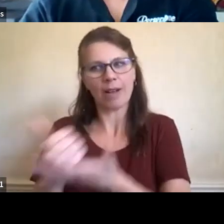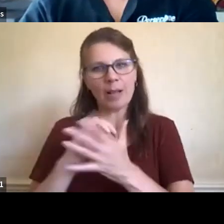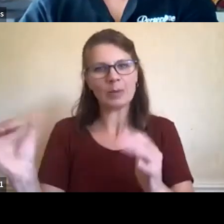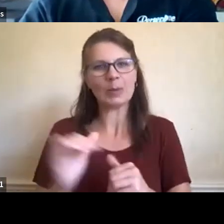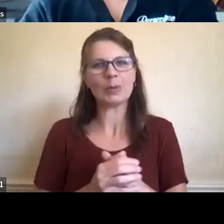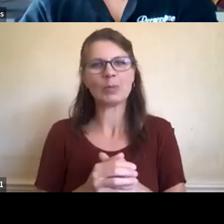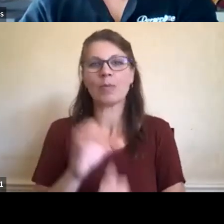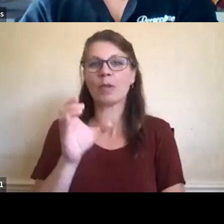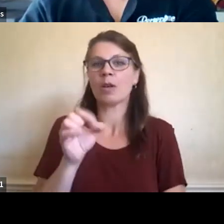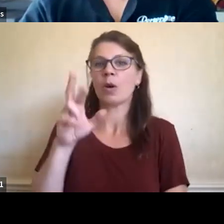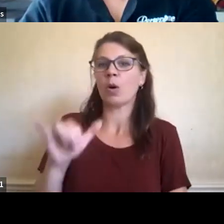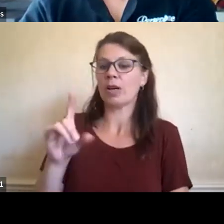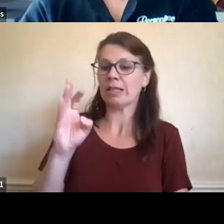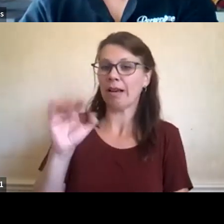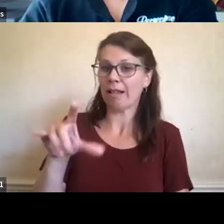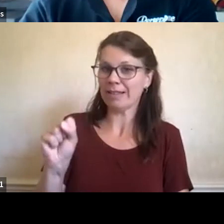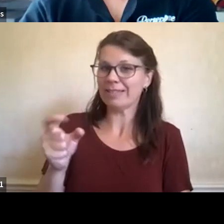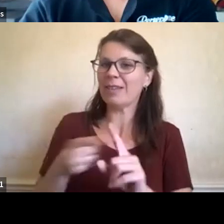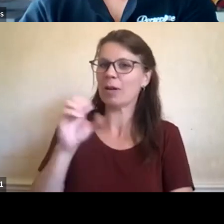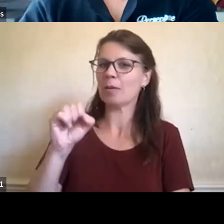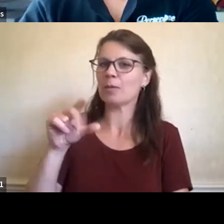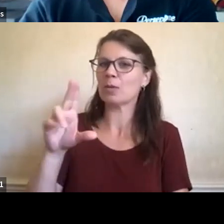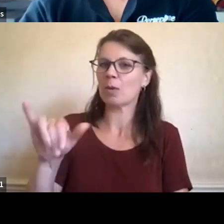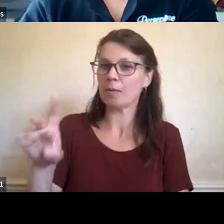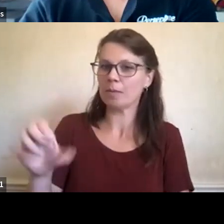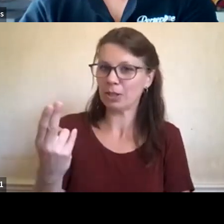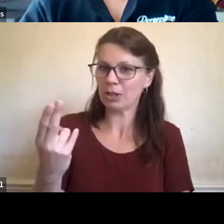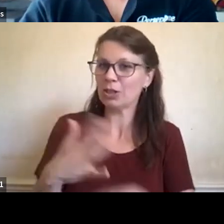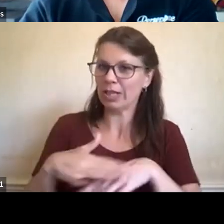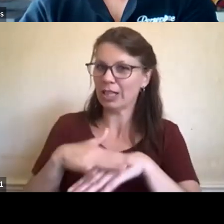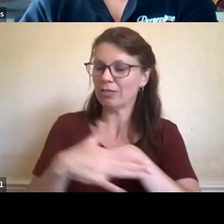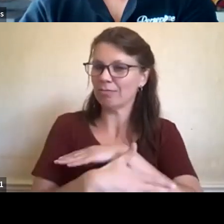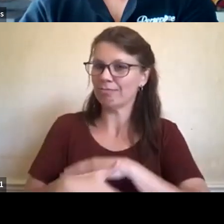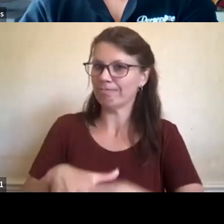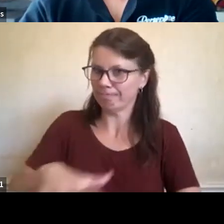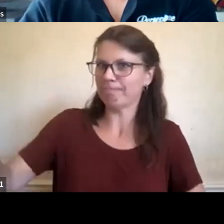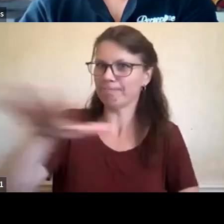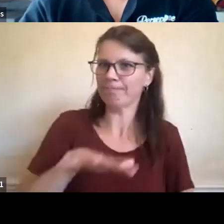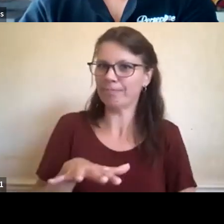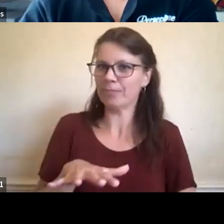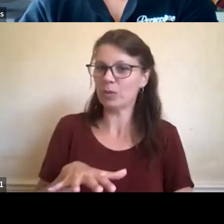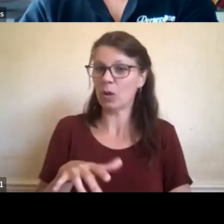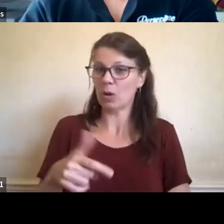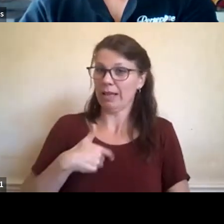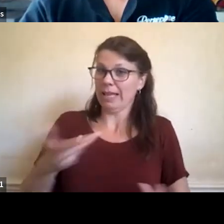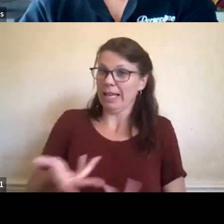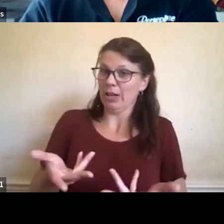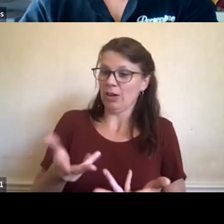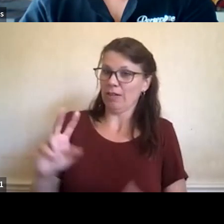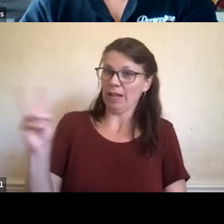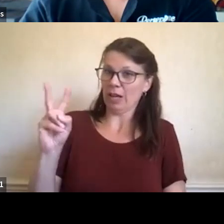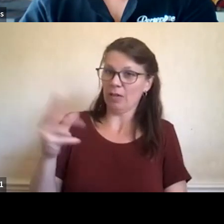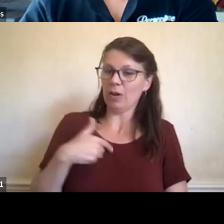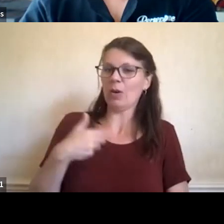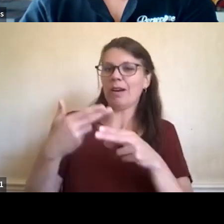coming from Squamish Nation. So, you know, Corey, you know, here in Vancouver, you know, we've heard, we refer to